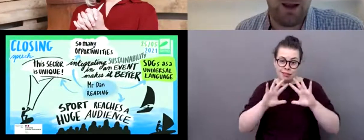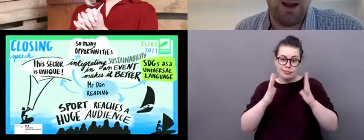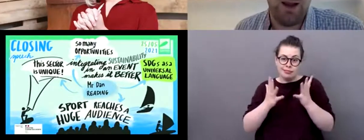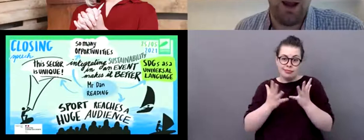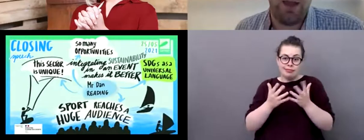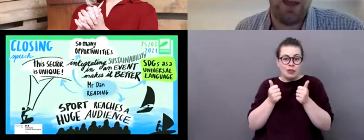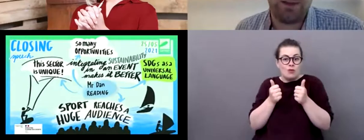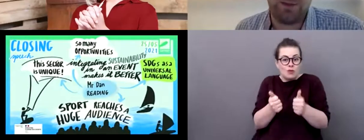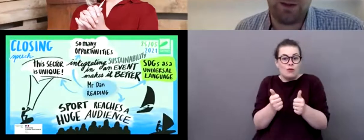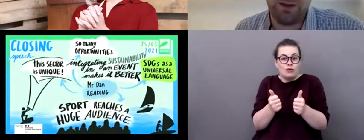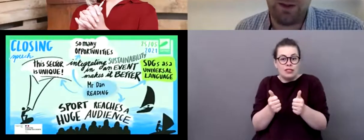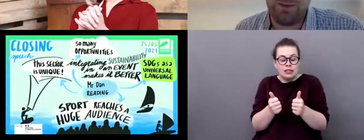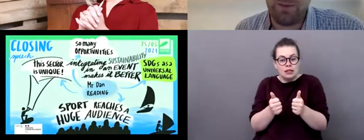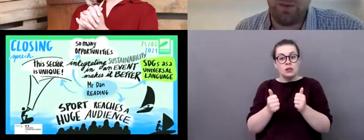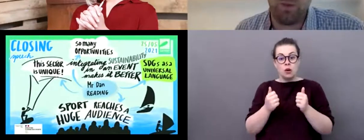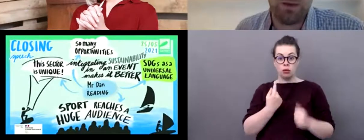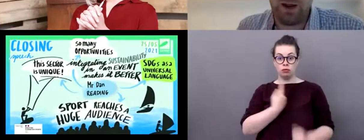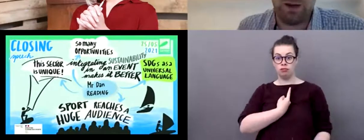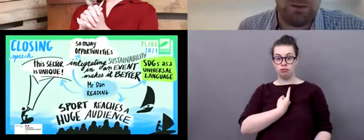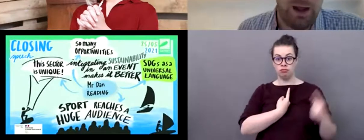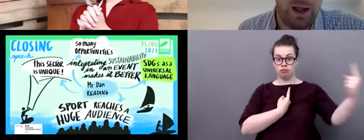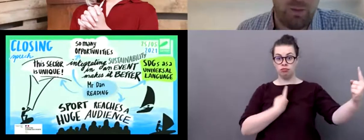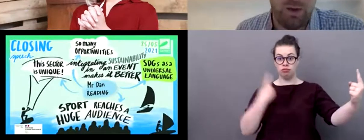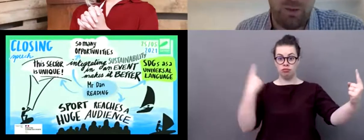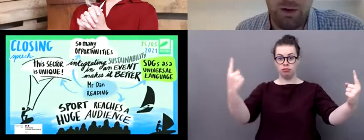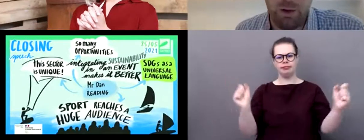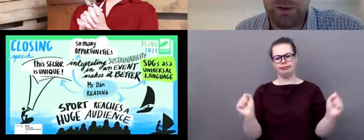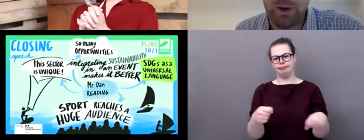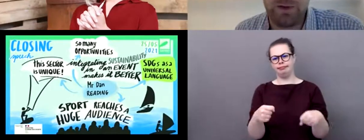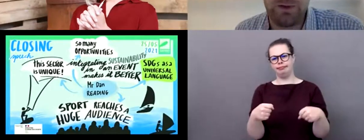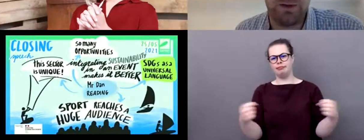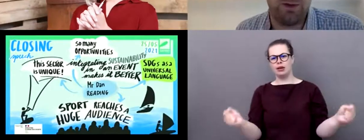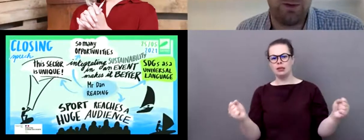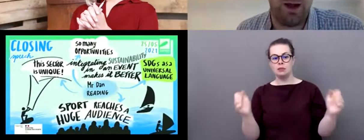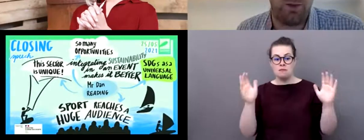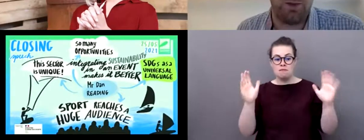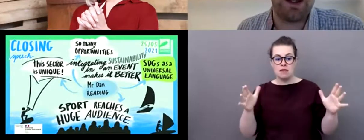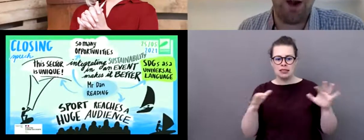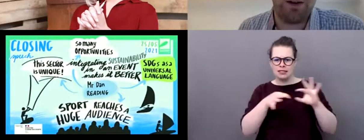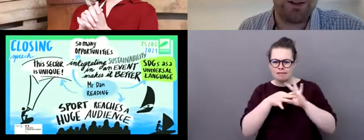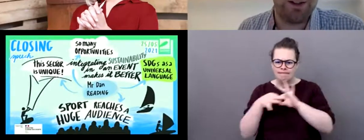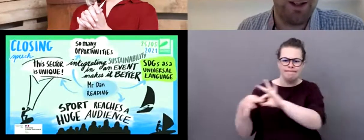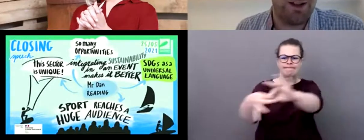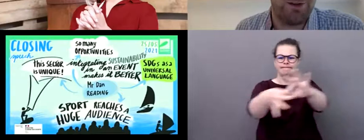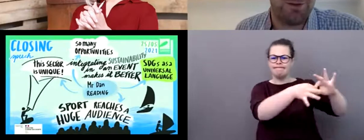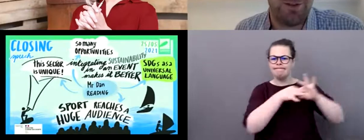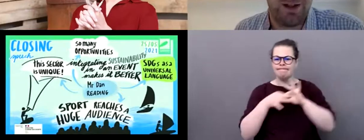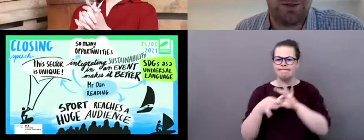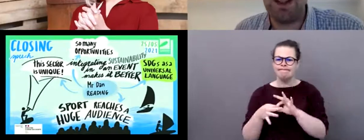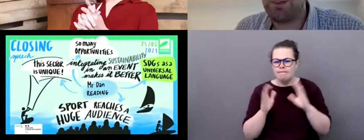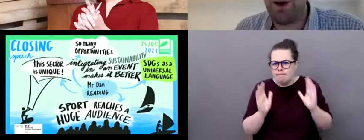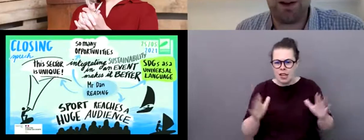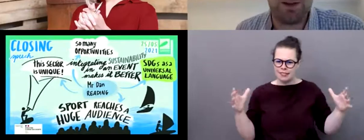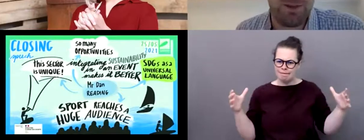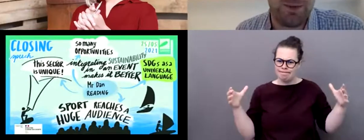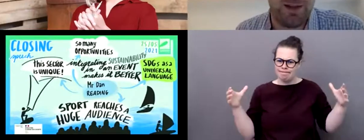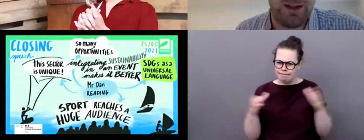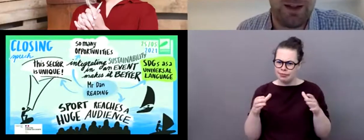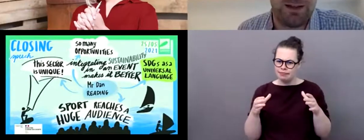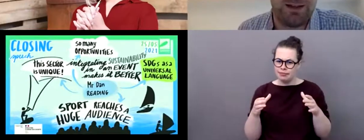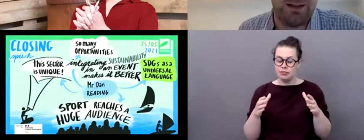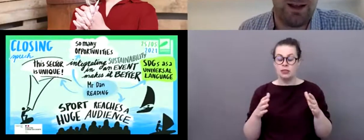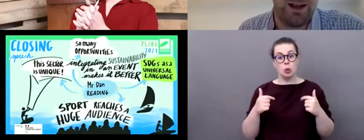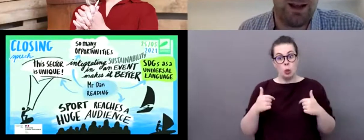Uh, that's something that, that we've done, uh, we're, we're always open to, uh, well, we encourage kind of, uh, strategic partnerships